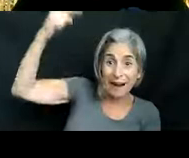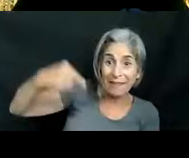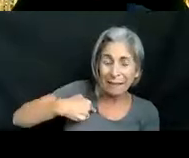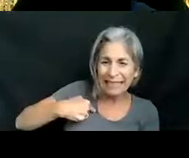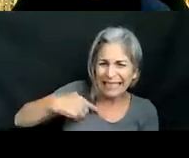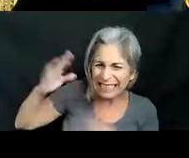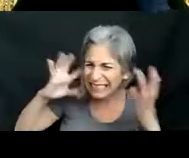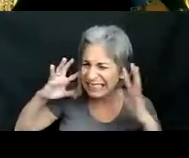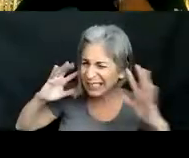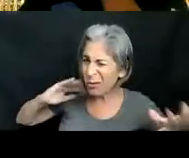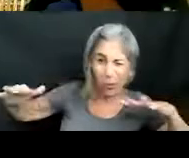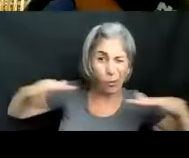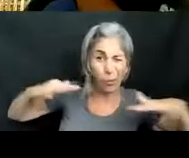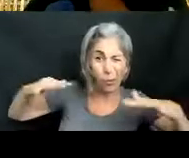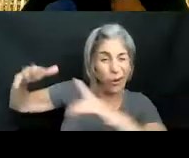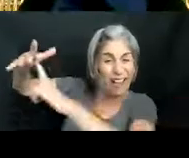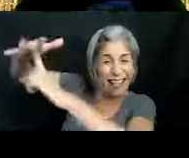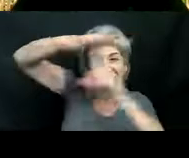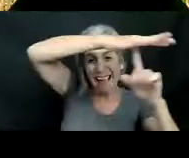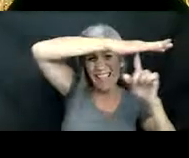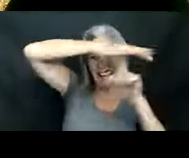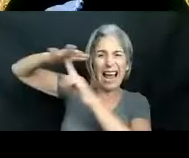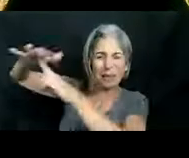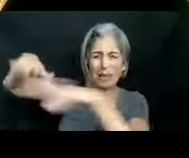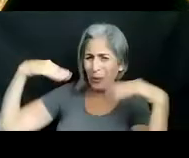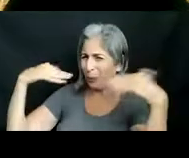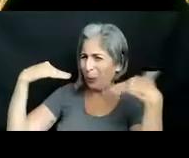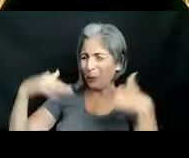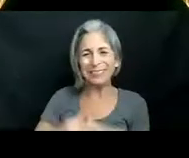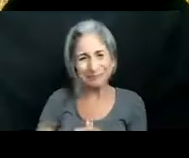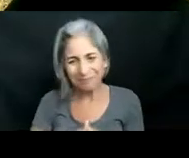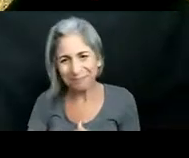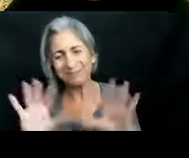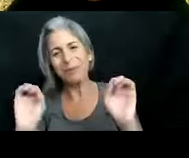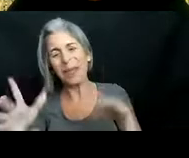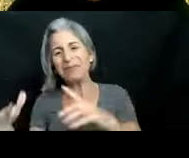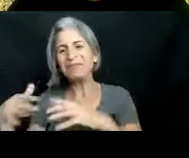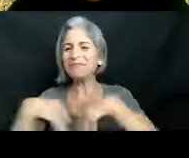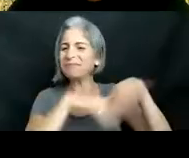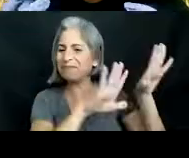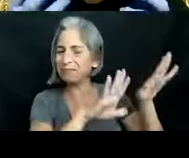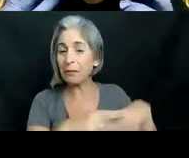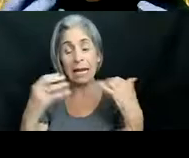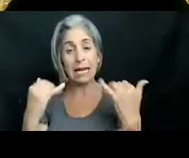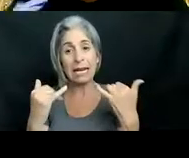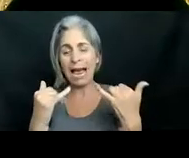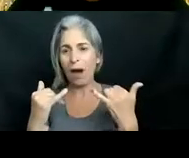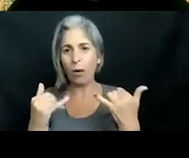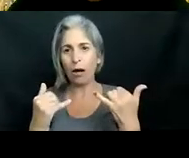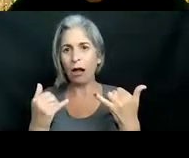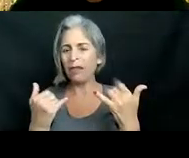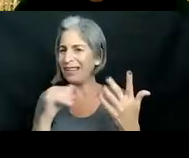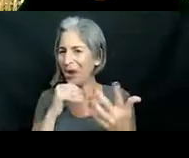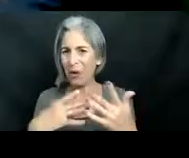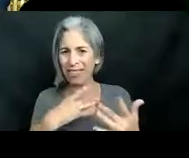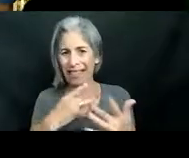the problems of working outside there we go um so there's not a lot of predators that specifically like